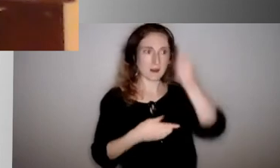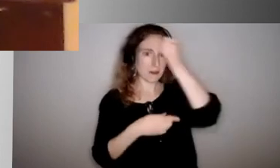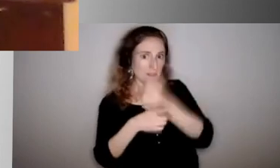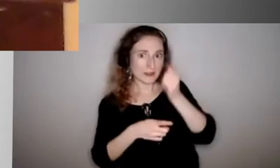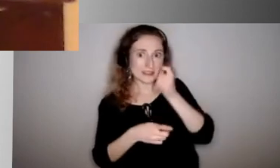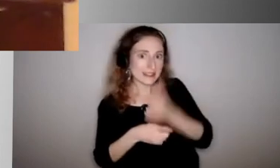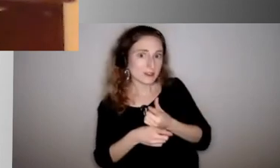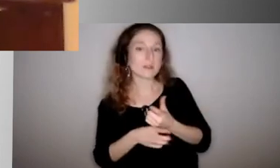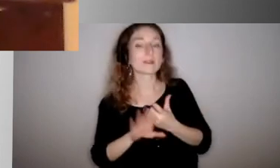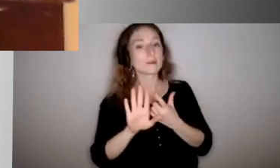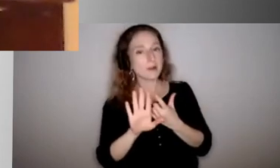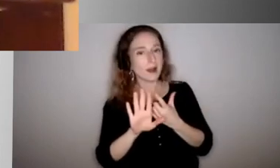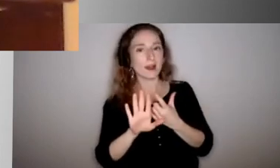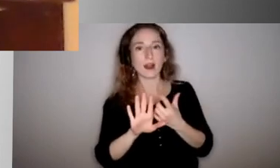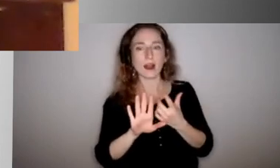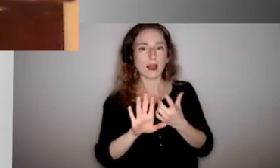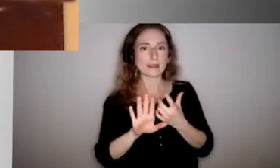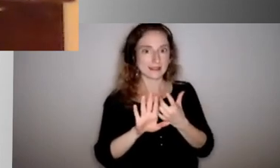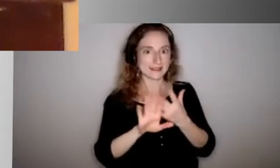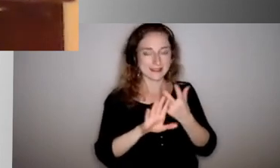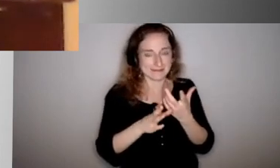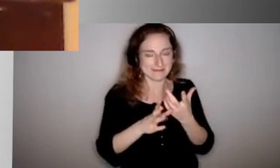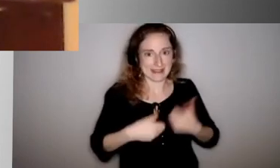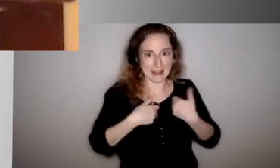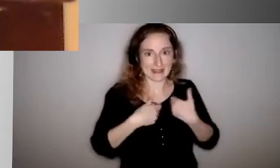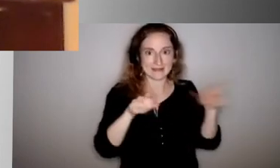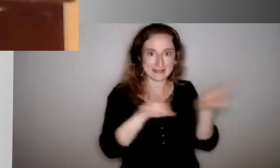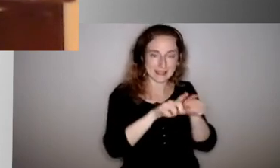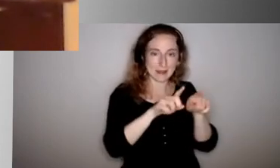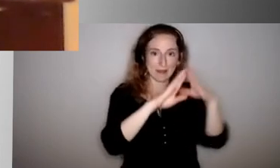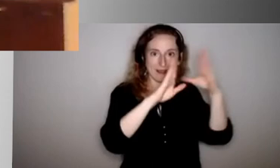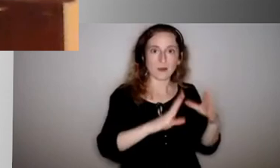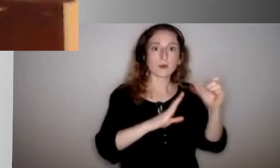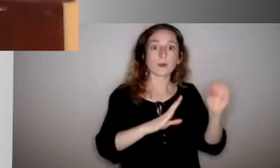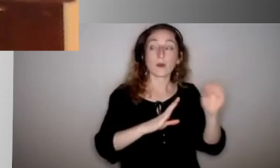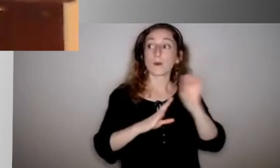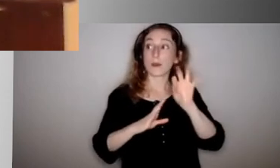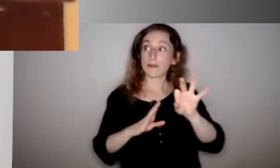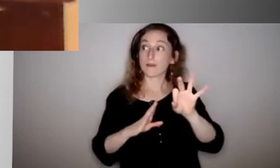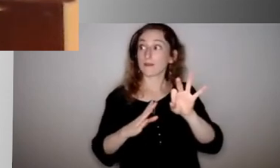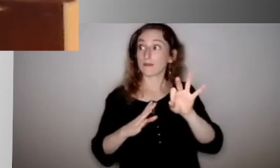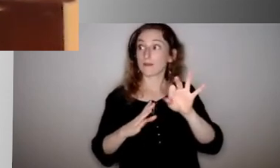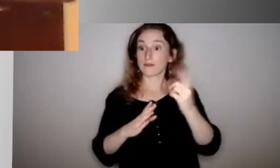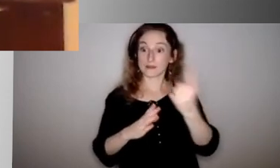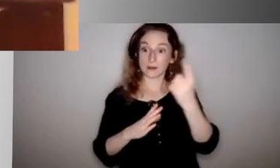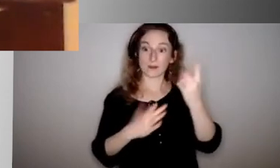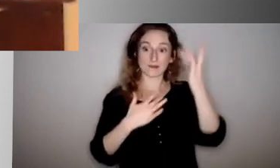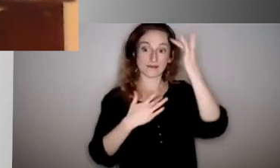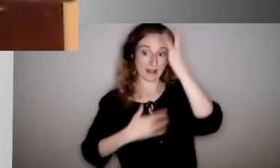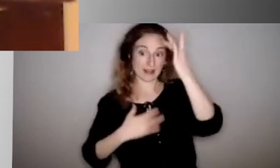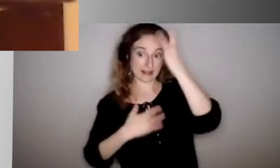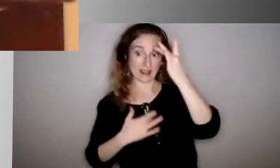symptomatic individual who has tested positive or a symptomatic individual who is not depending on what level of